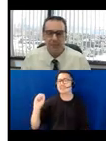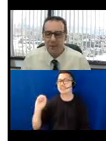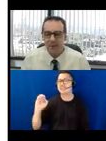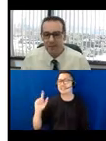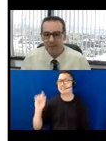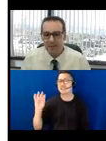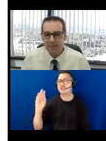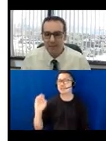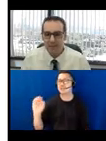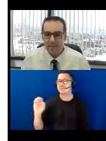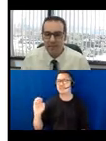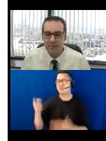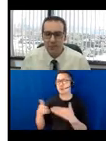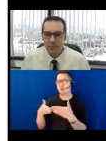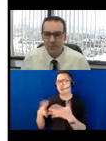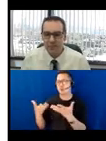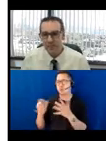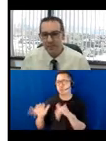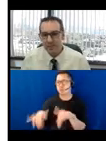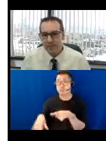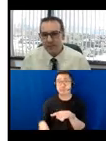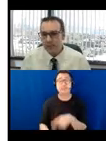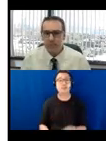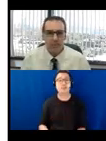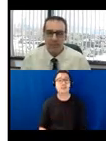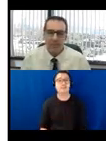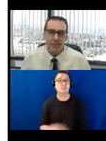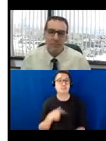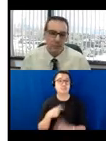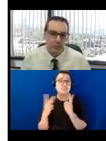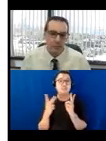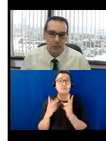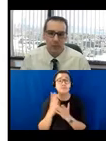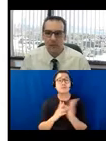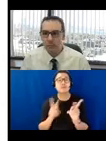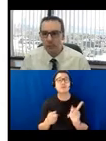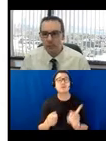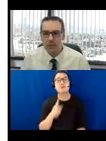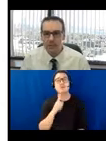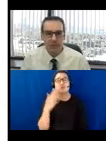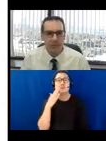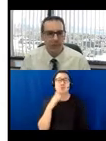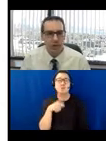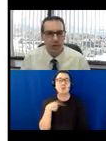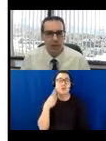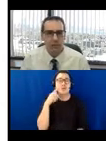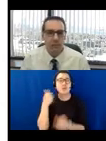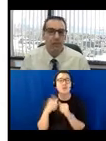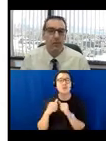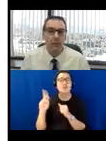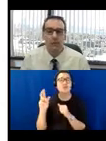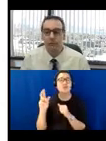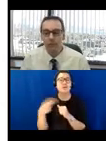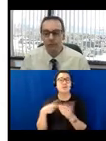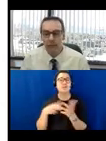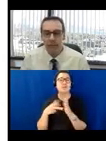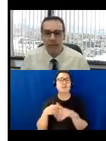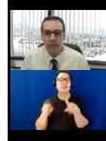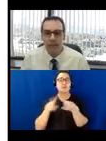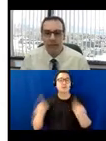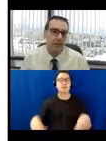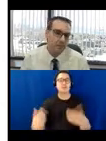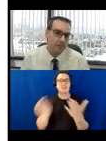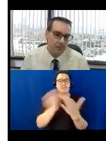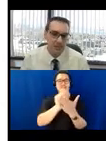I've seen some of these in various cases where it's people leave, like it's a memory board, or a board that's written in chalk that people can go and write